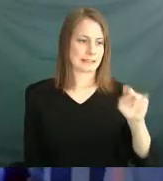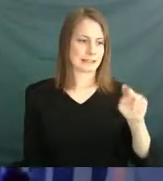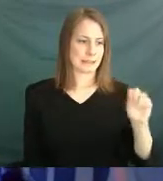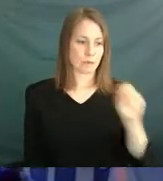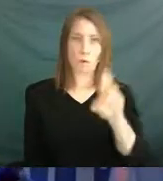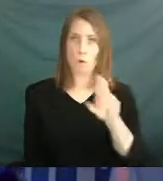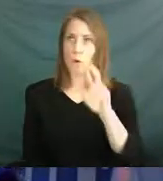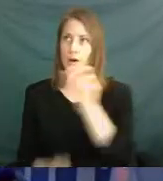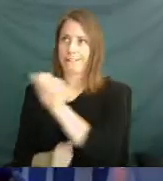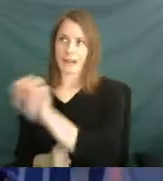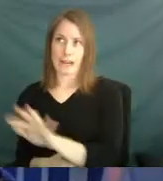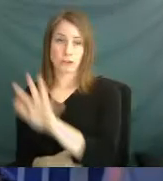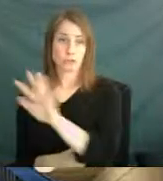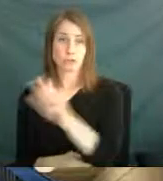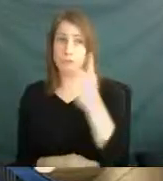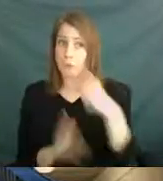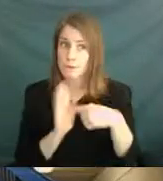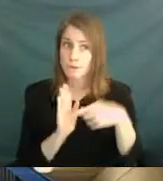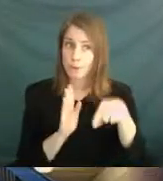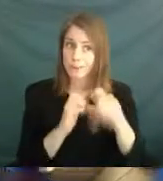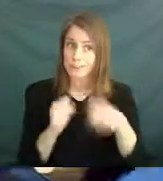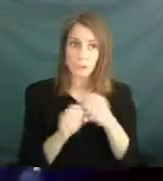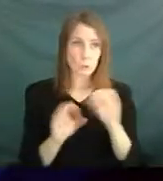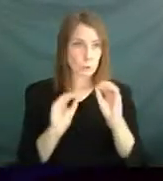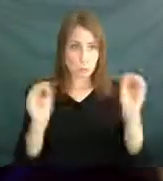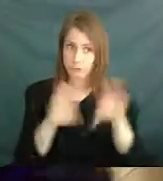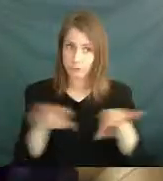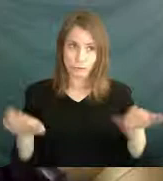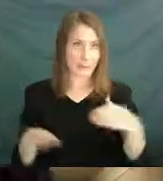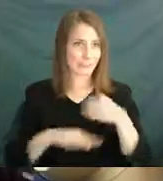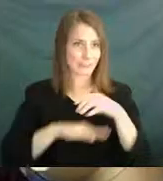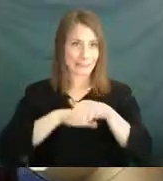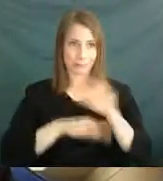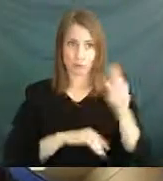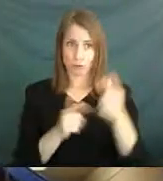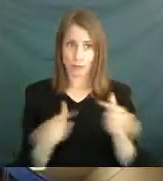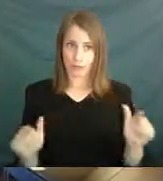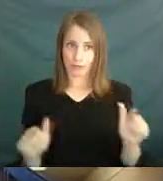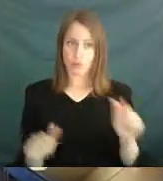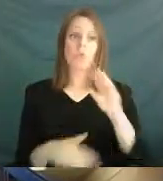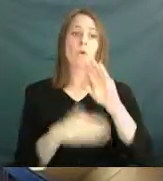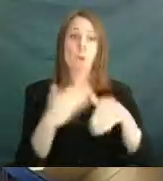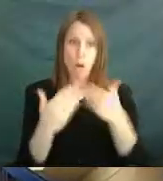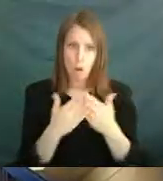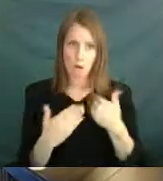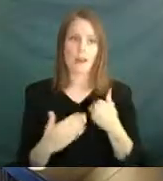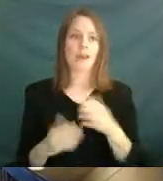children spoke English as their first language, and all of them speak their home language at home.